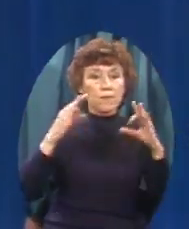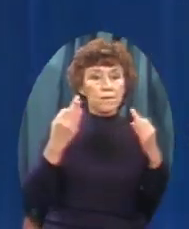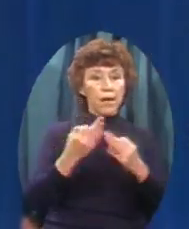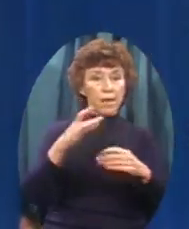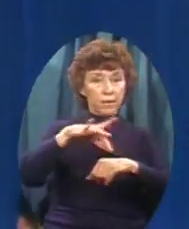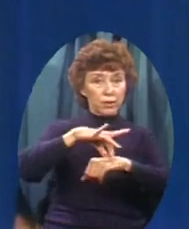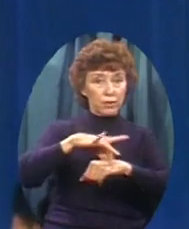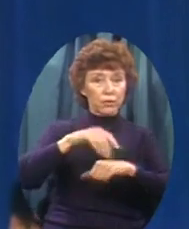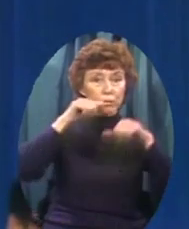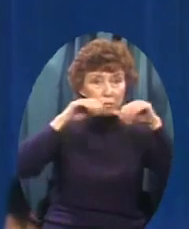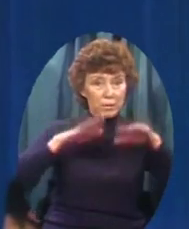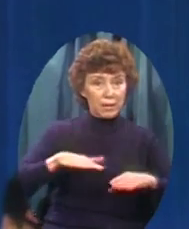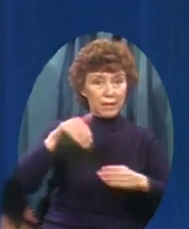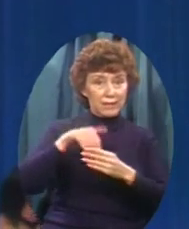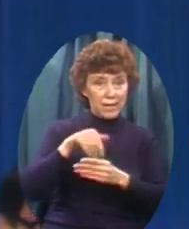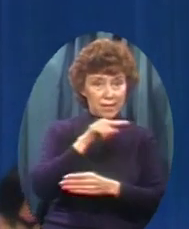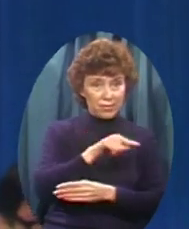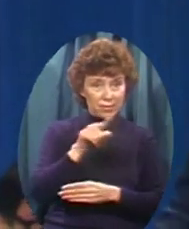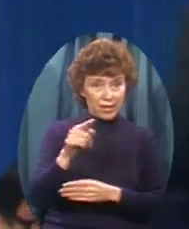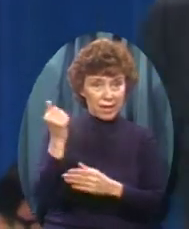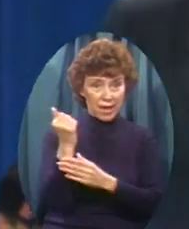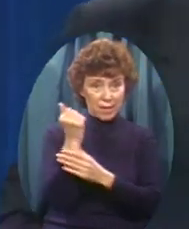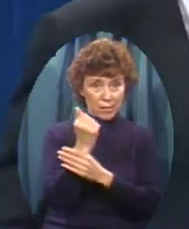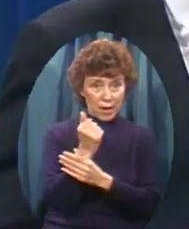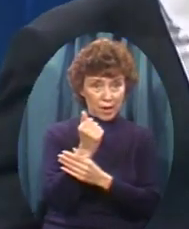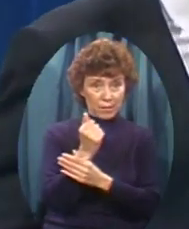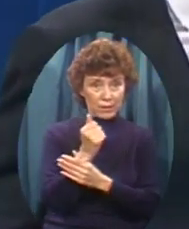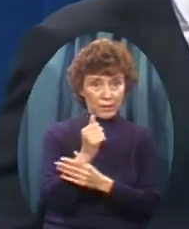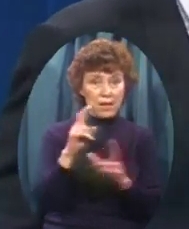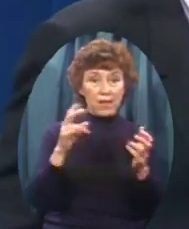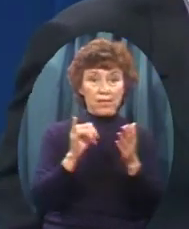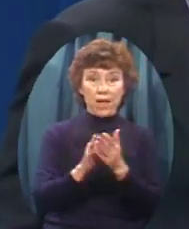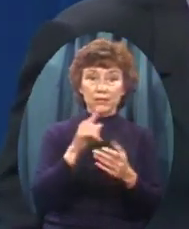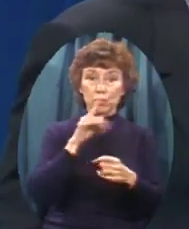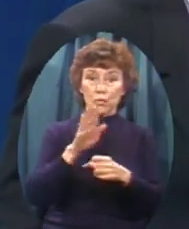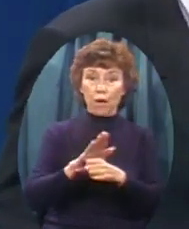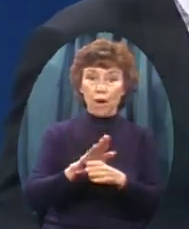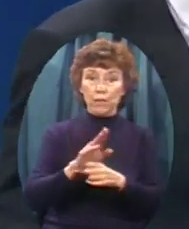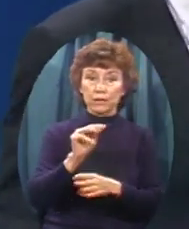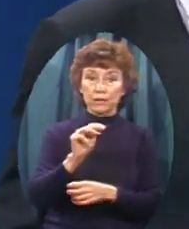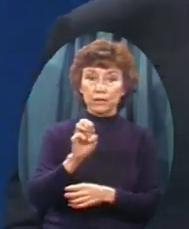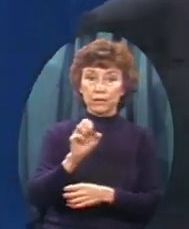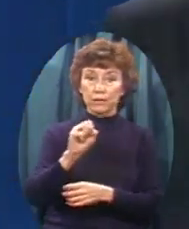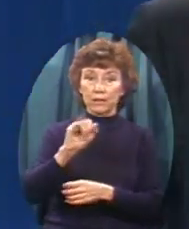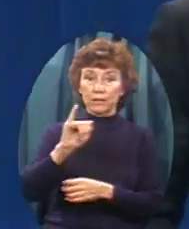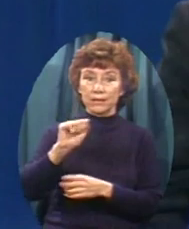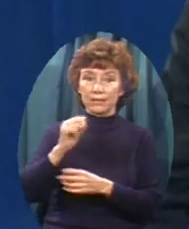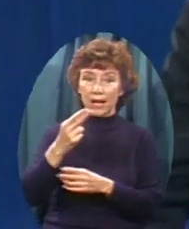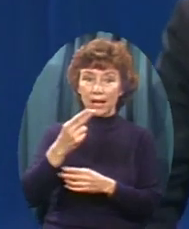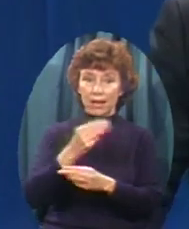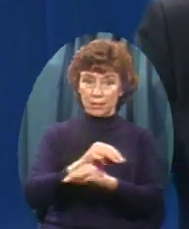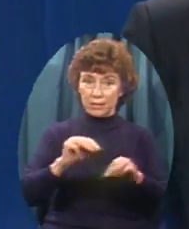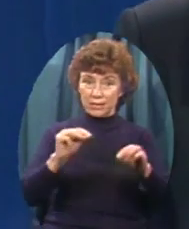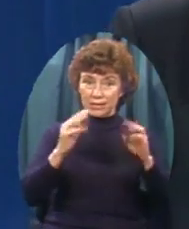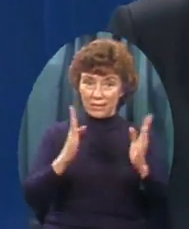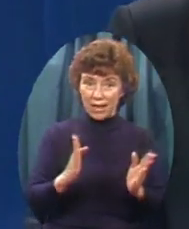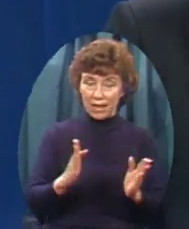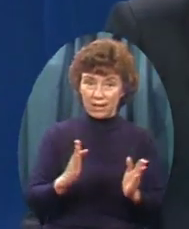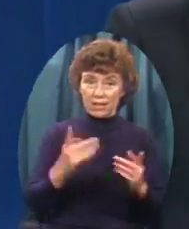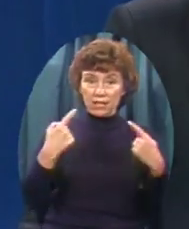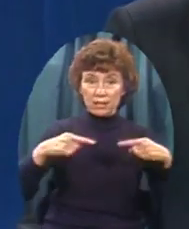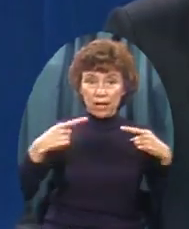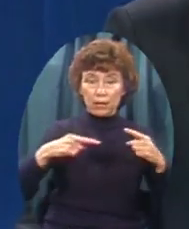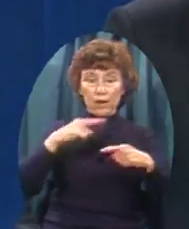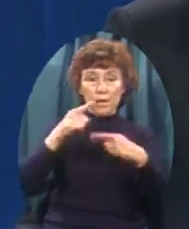Of the earth be blessed That's the promise of Messiah There's a controversy In the world today Over